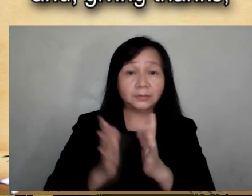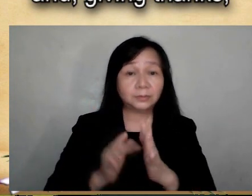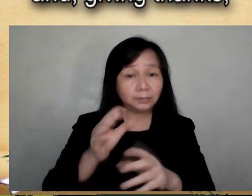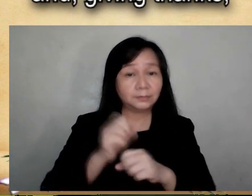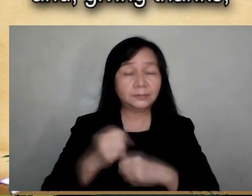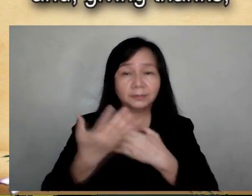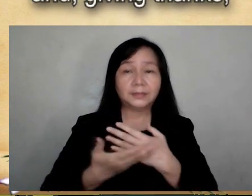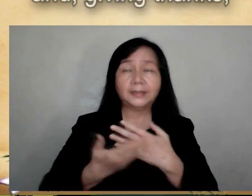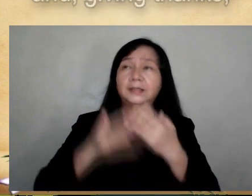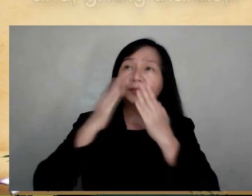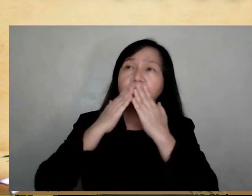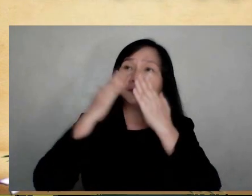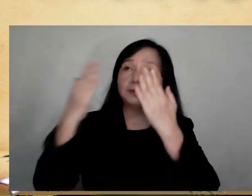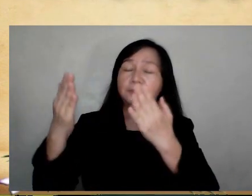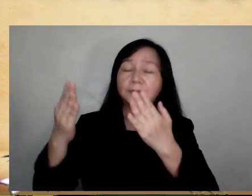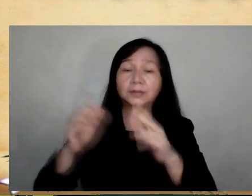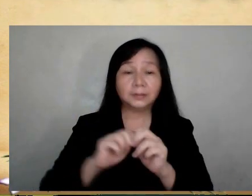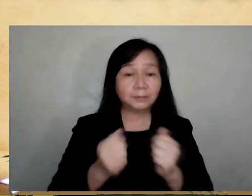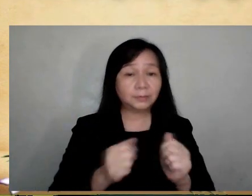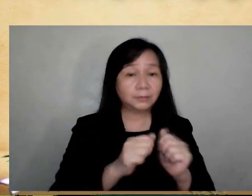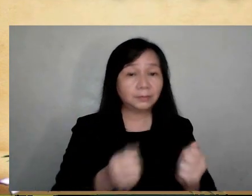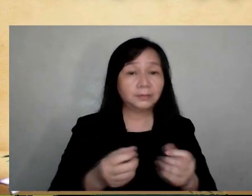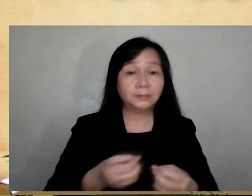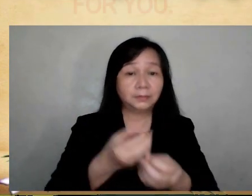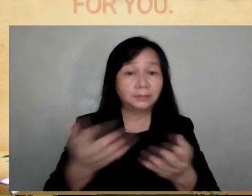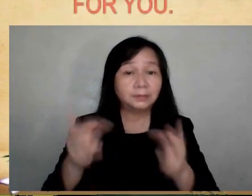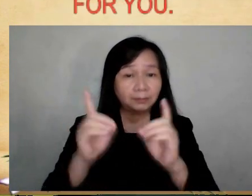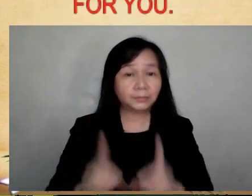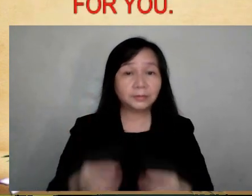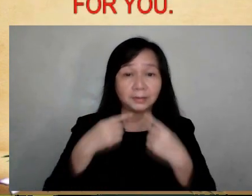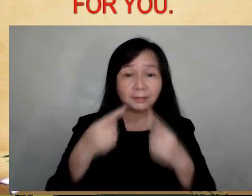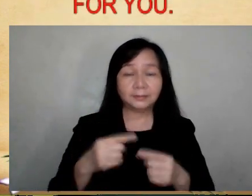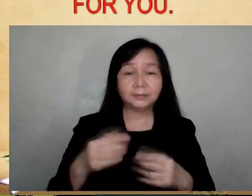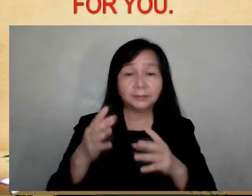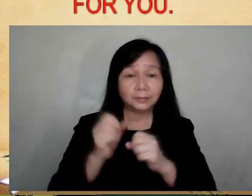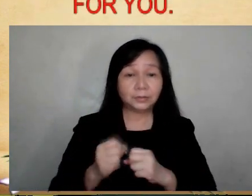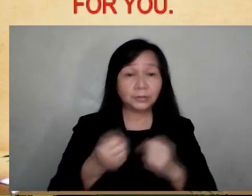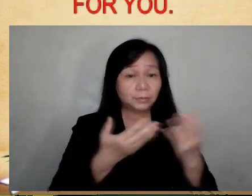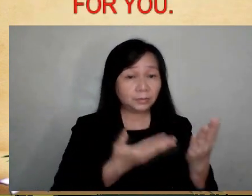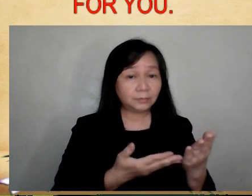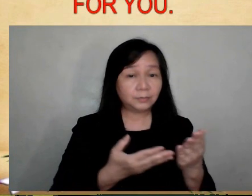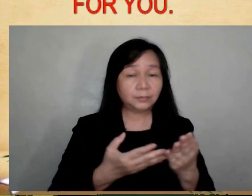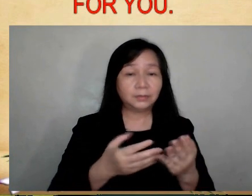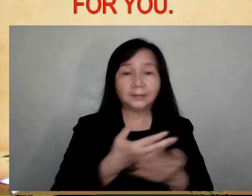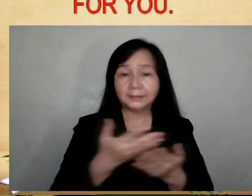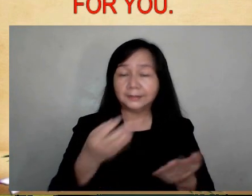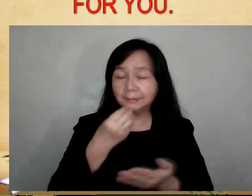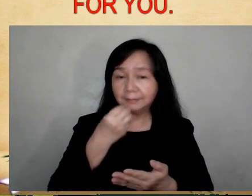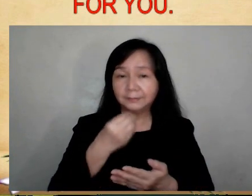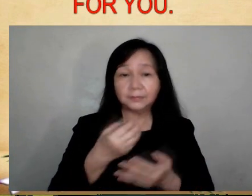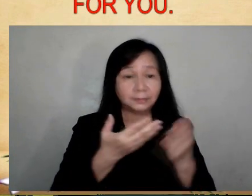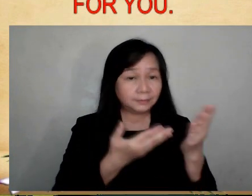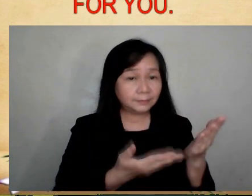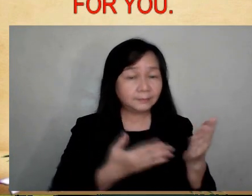and giving thanks, broke it, gave it to His disciples, saying, Take this, all of you, and eat of